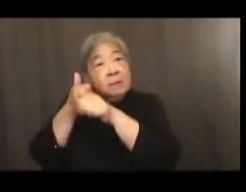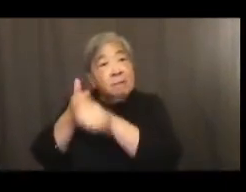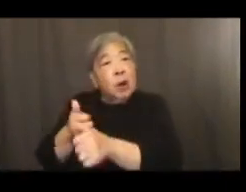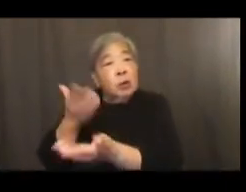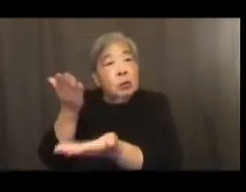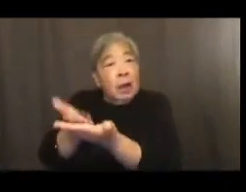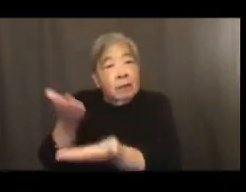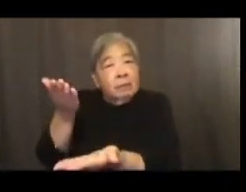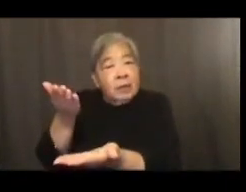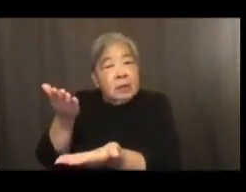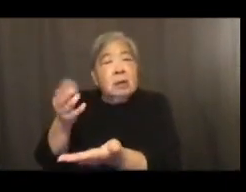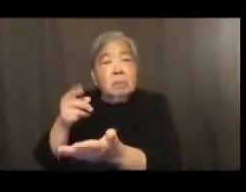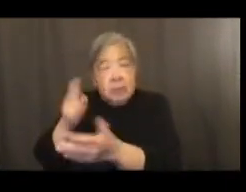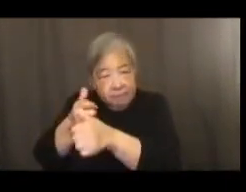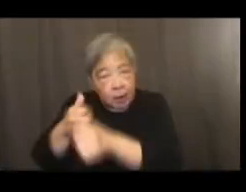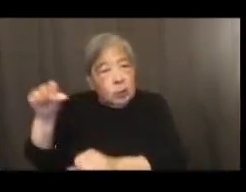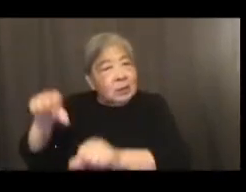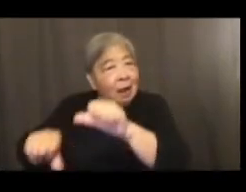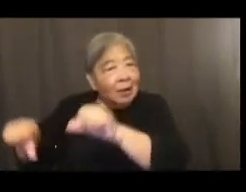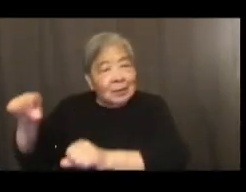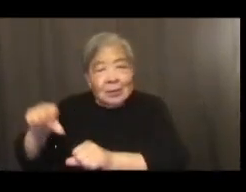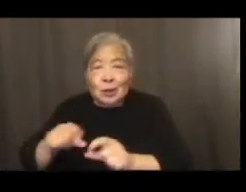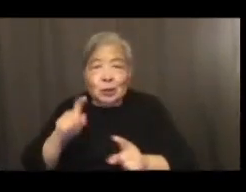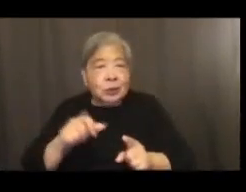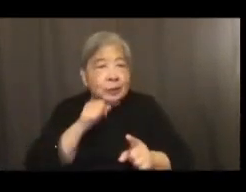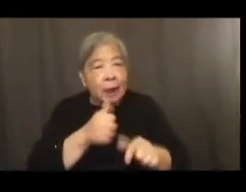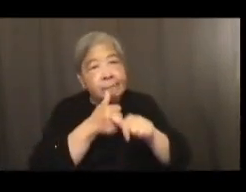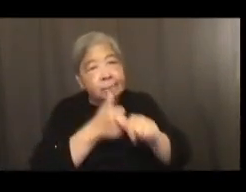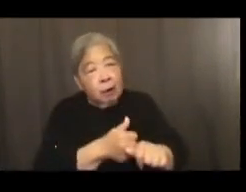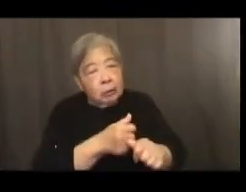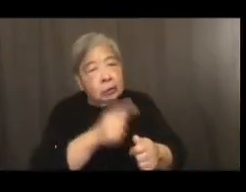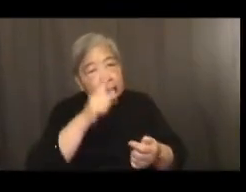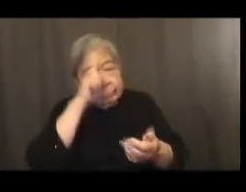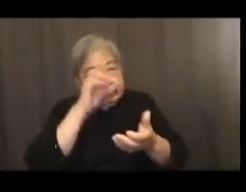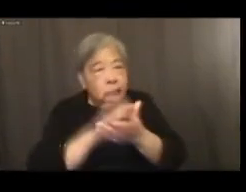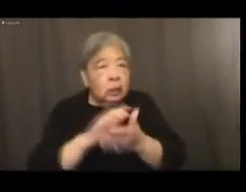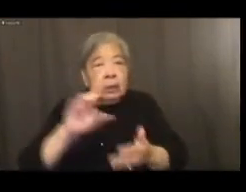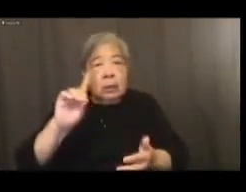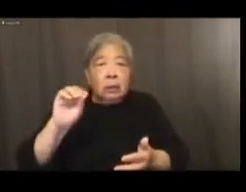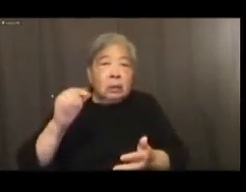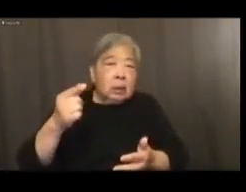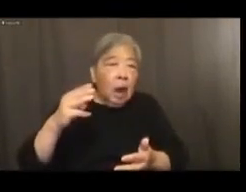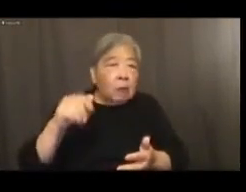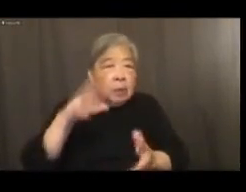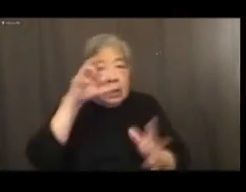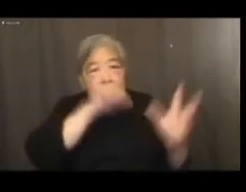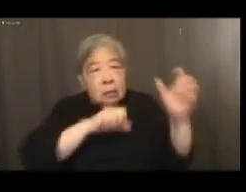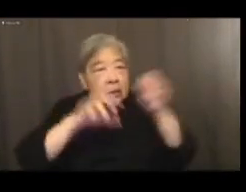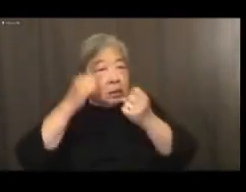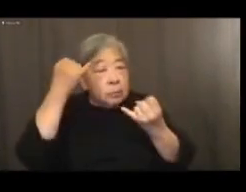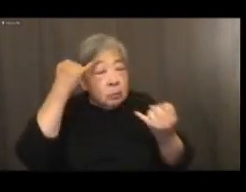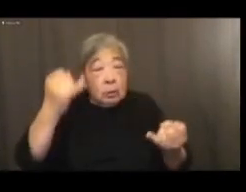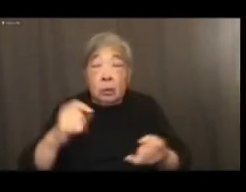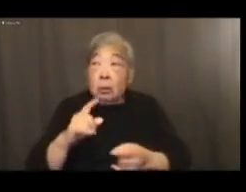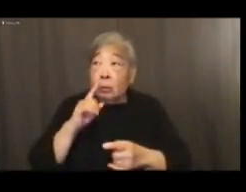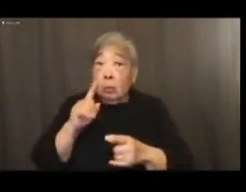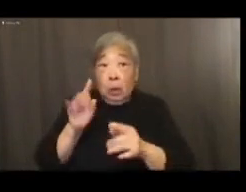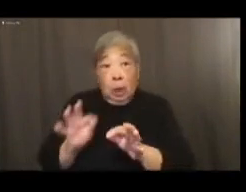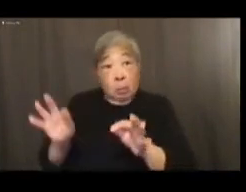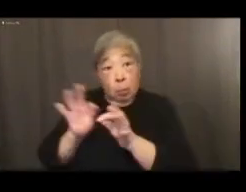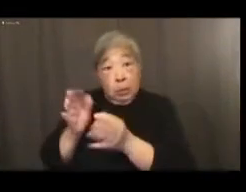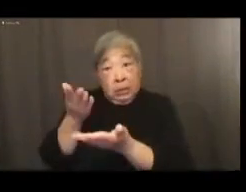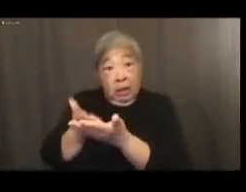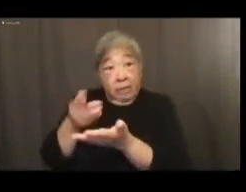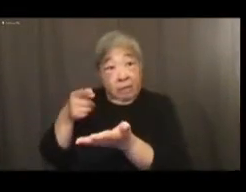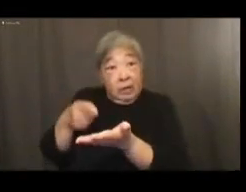science, not on dogma and supposition. Surely the importance of evidence is a theme that carries